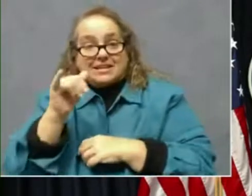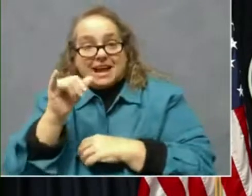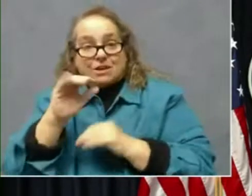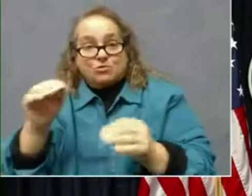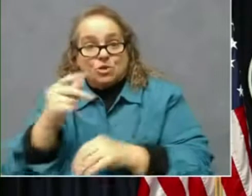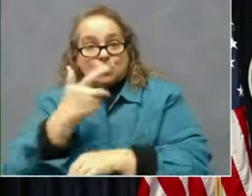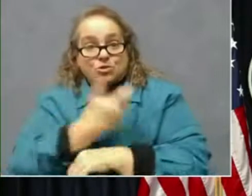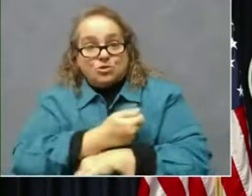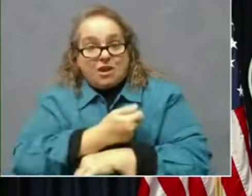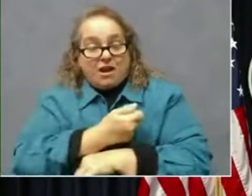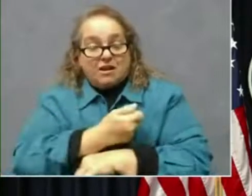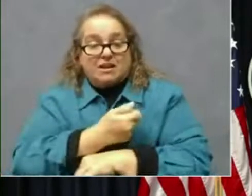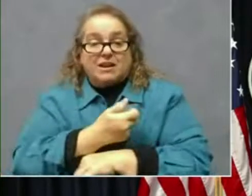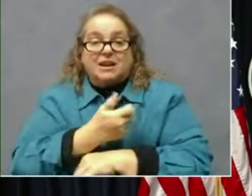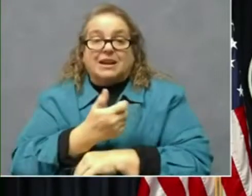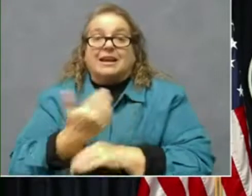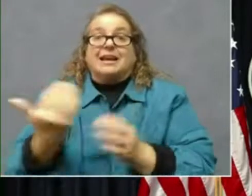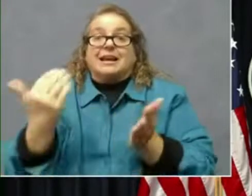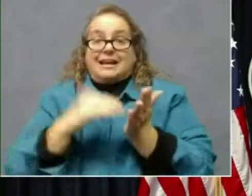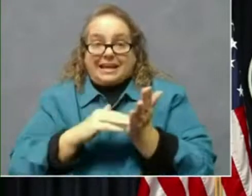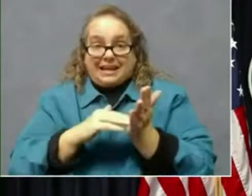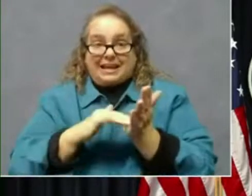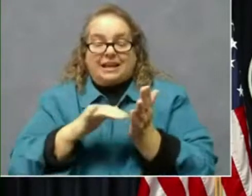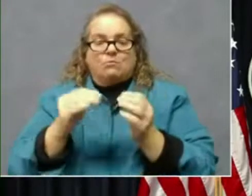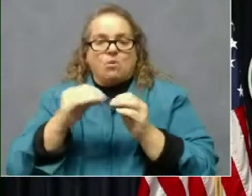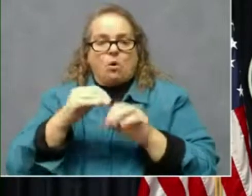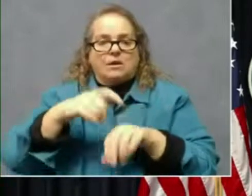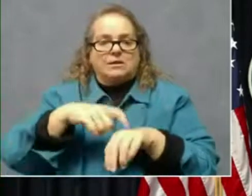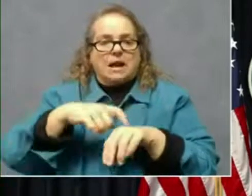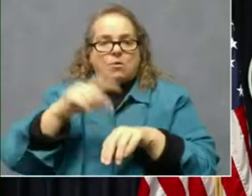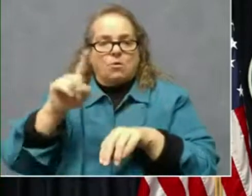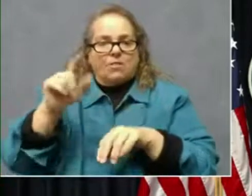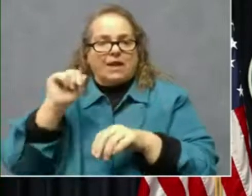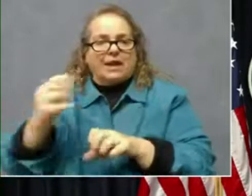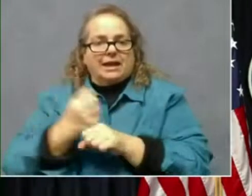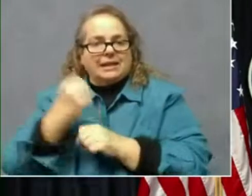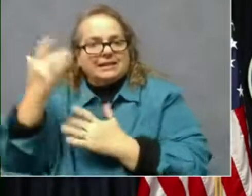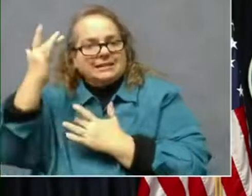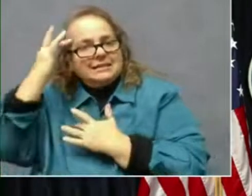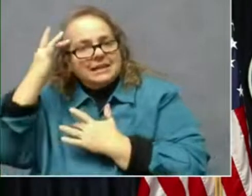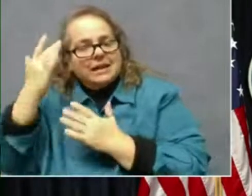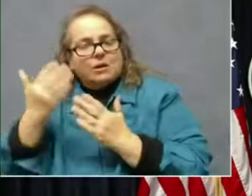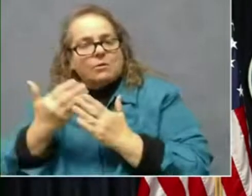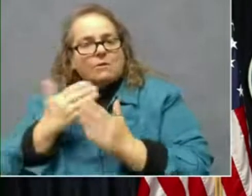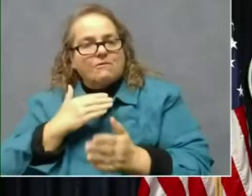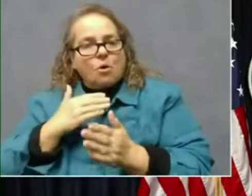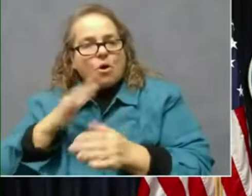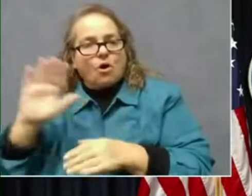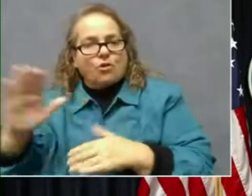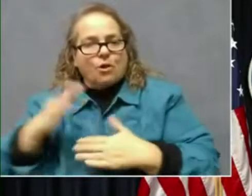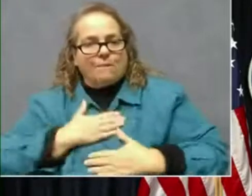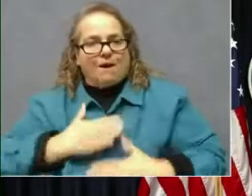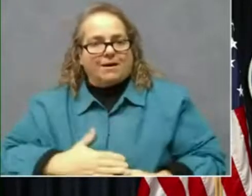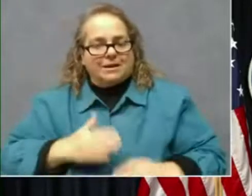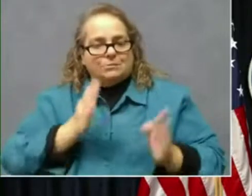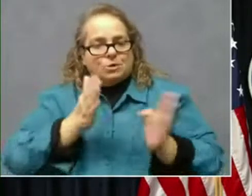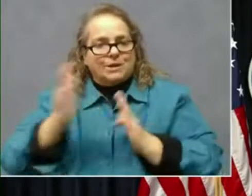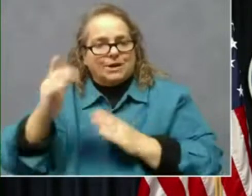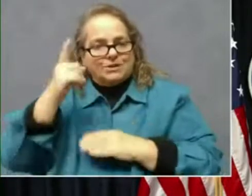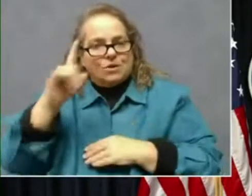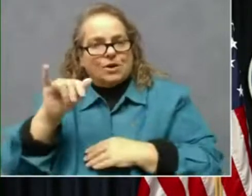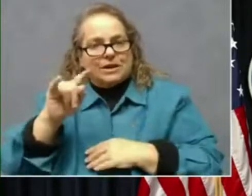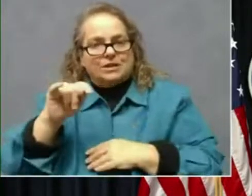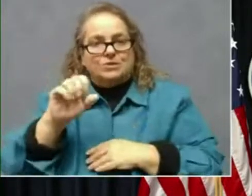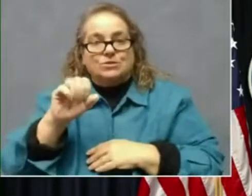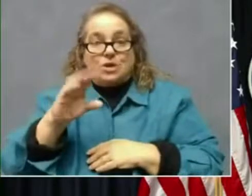again is, is more time that they could catch the virus before their, their body prepares for it. So I'd